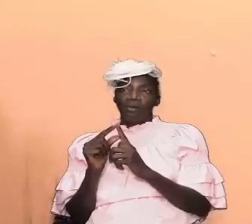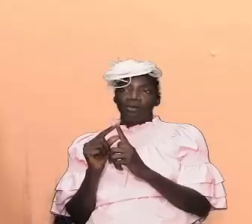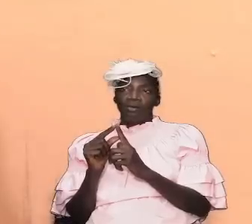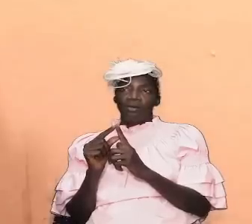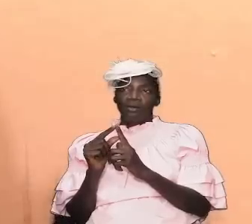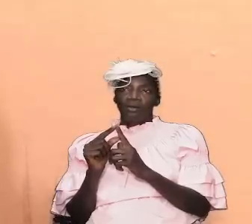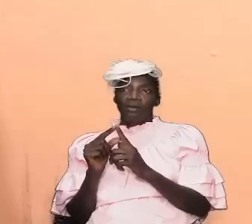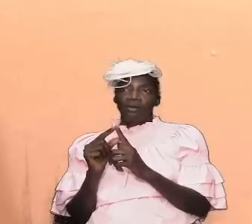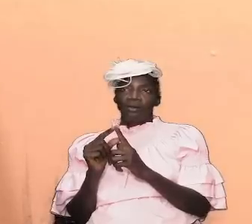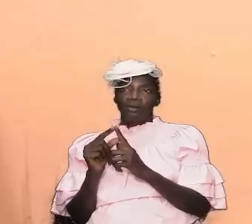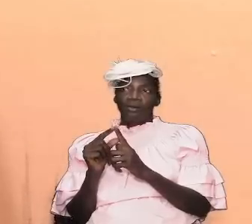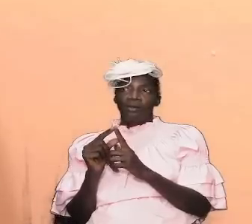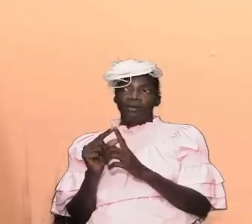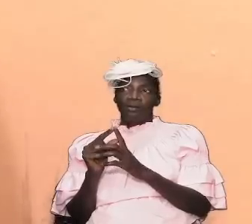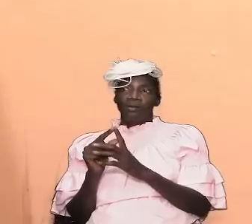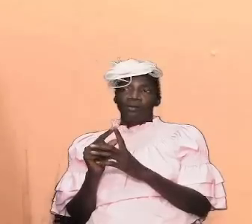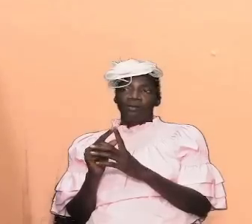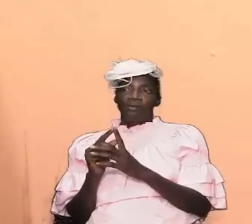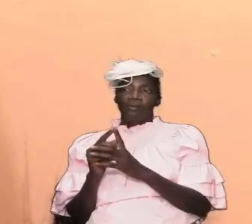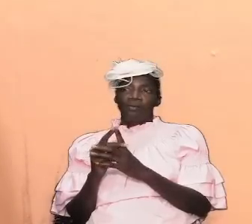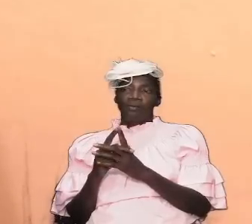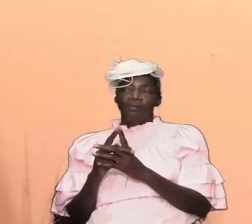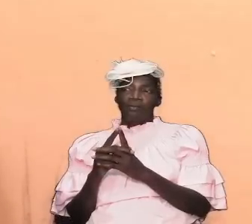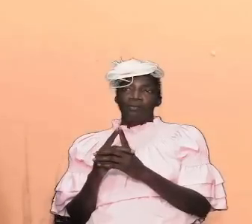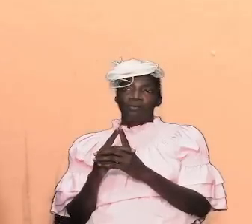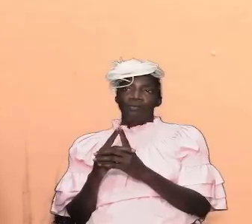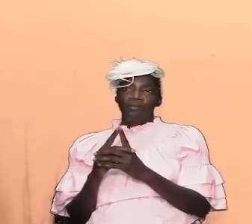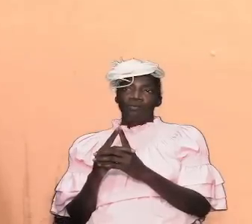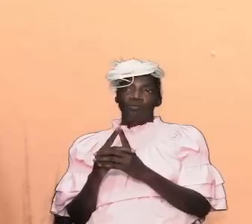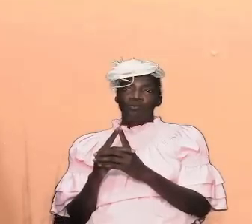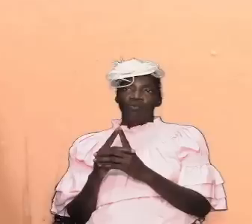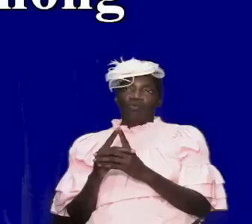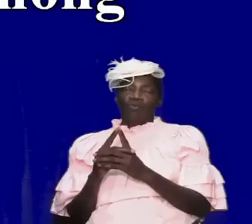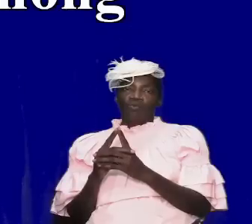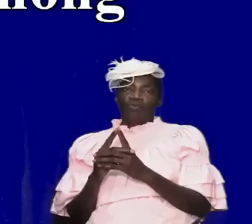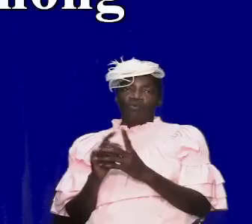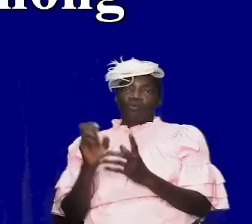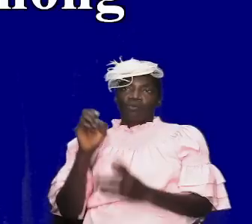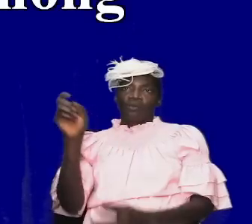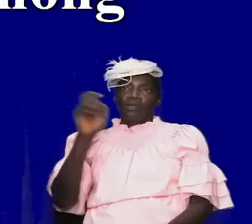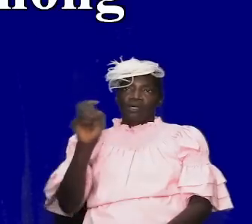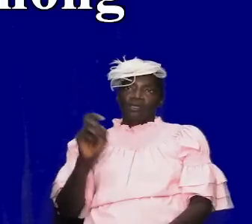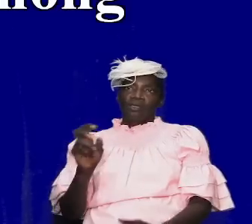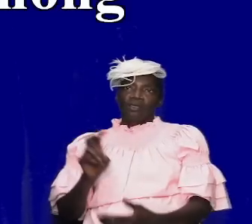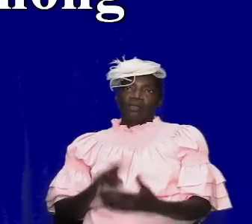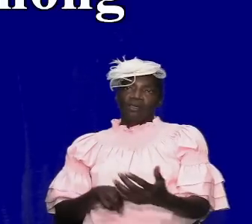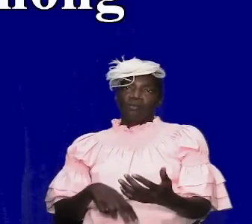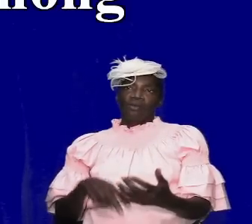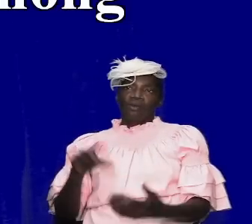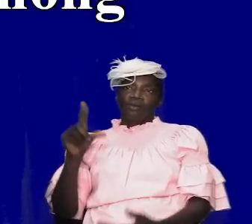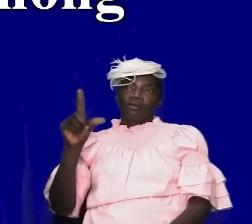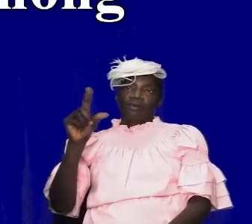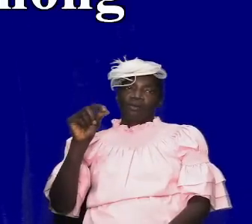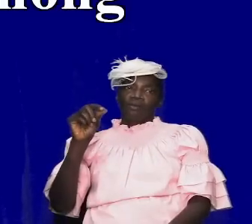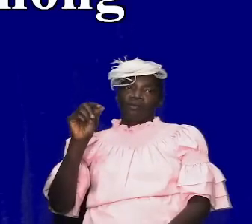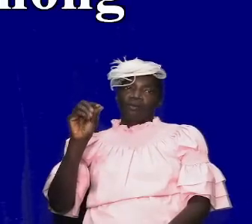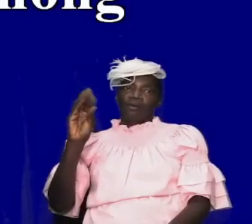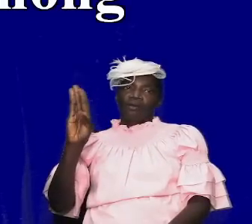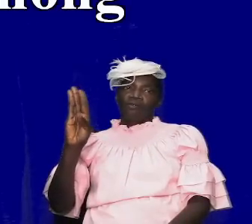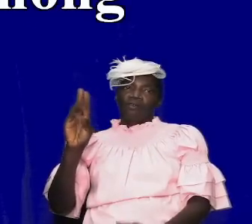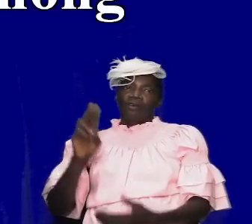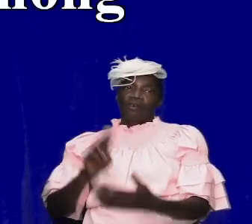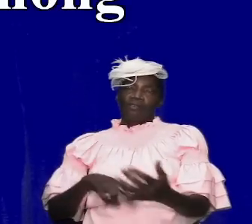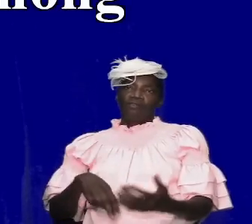him let us turn to exodus chapter 25 now and we are looking 25 and about verse 8 and we are going to be just